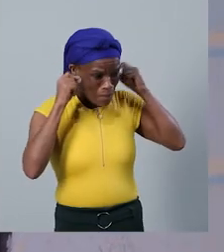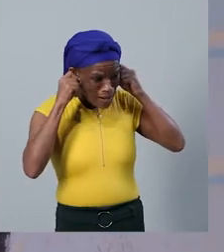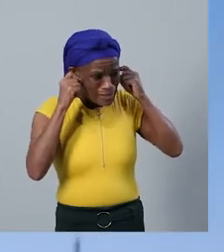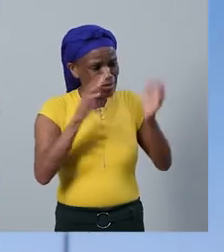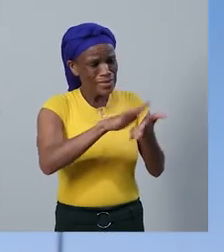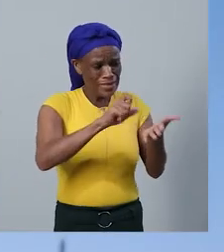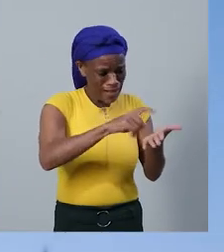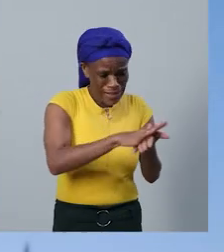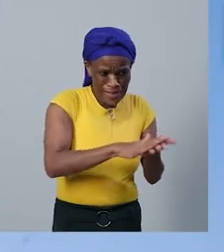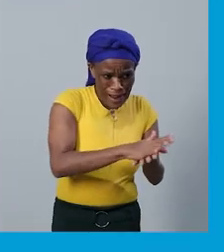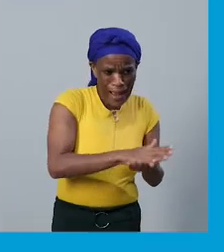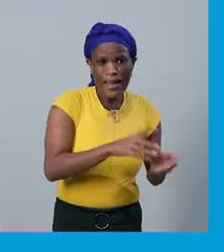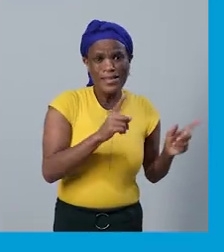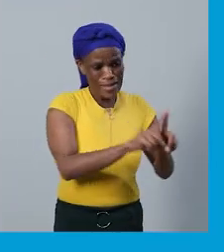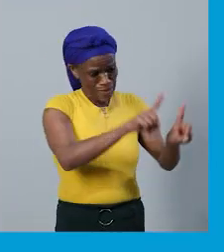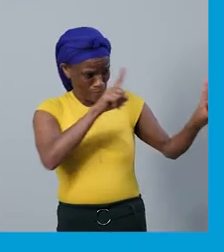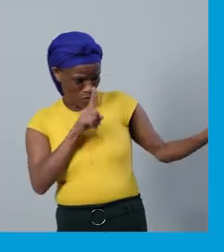hands, keep social distancing.